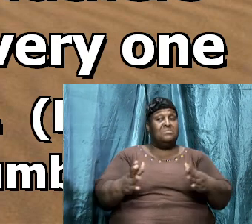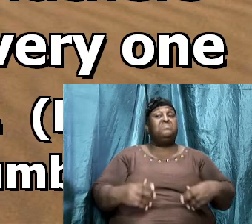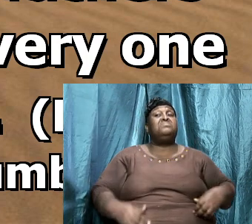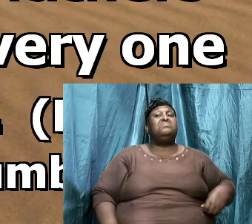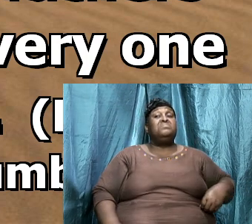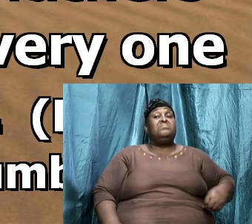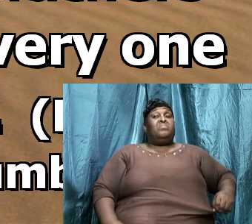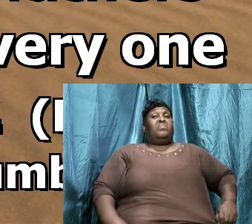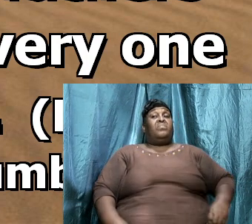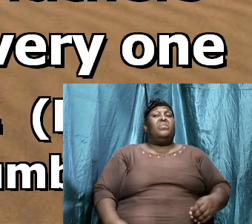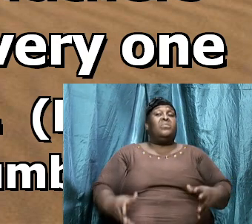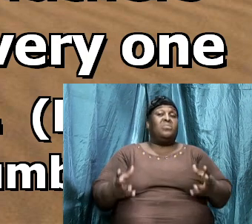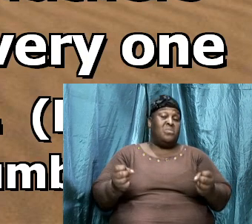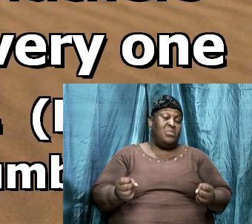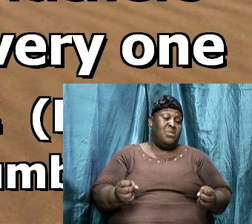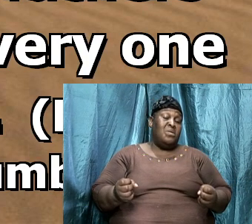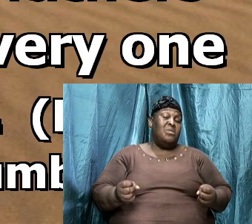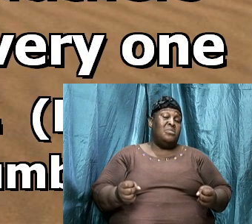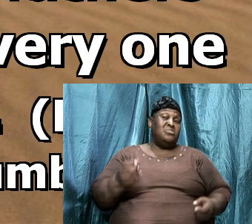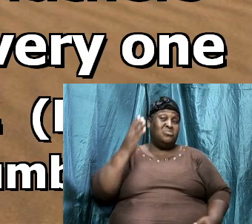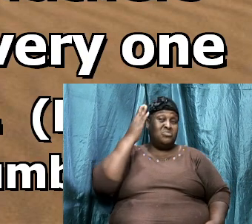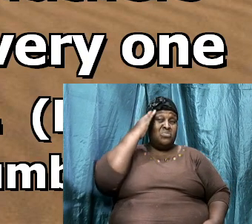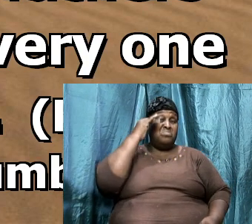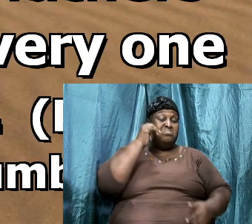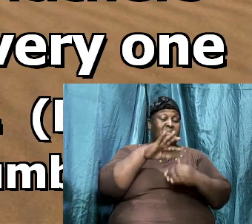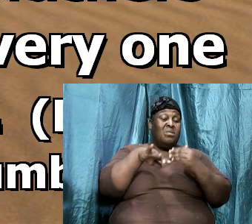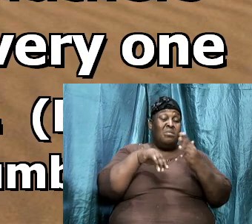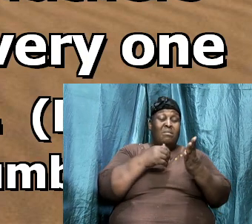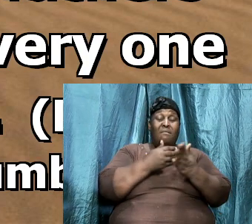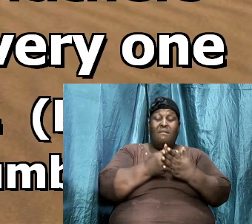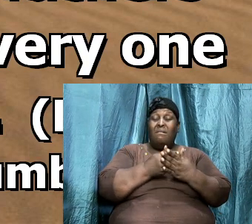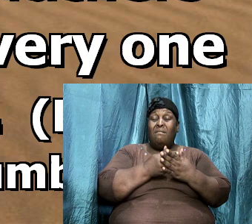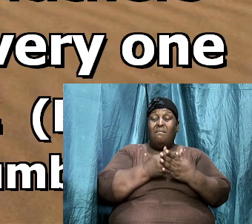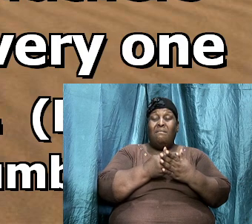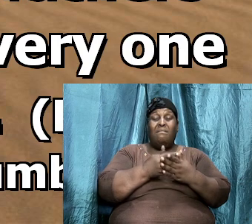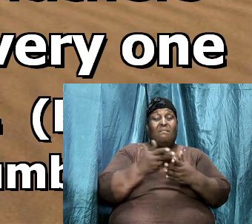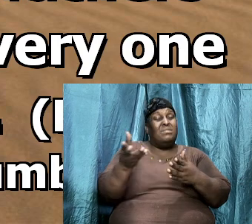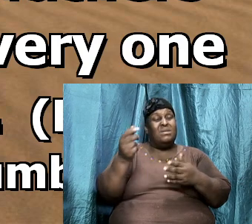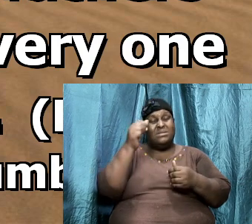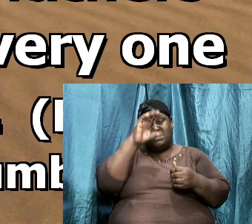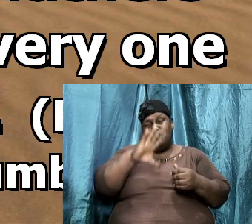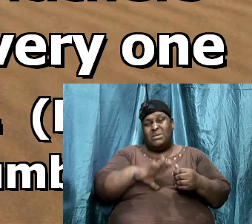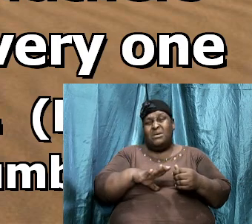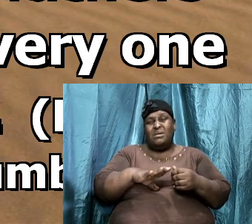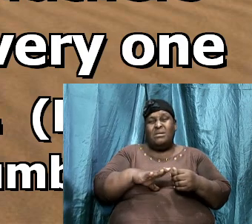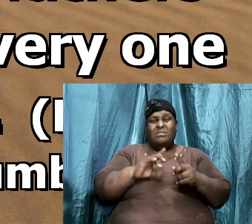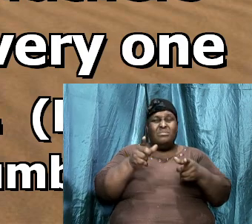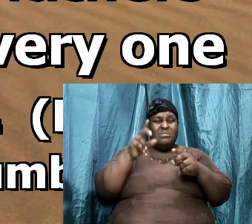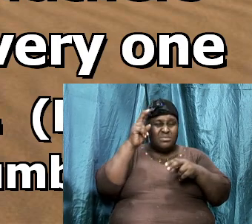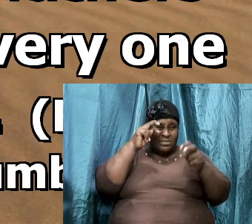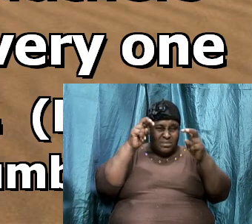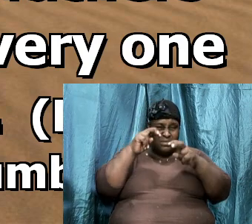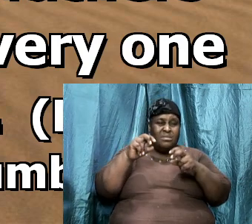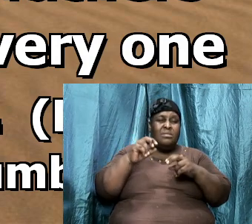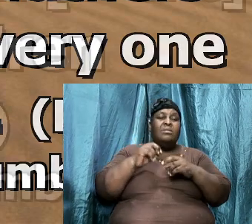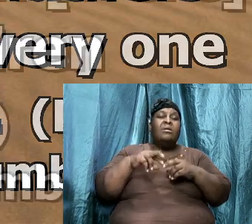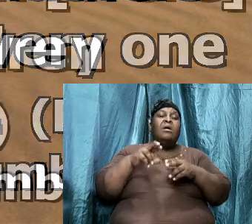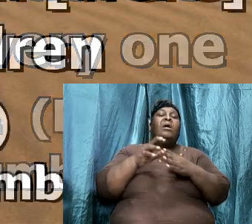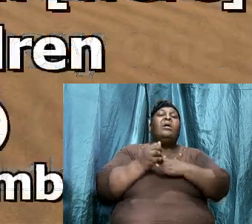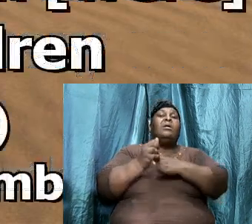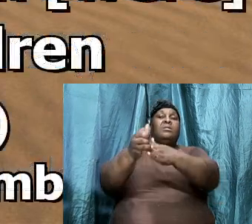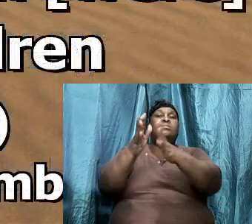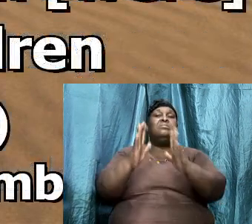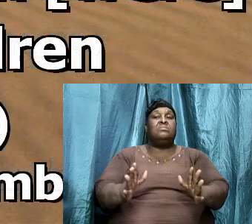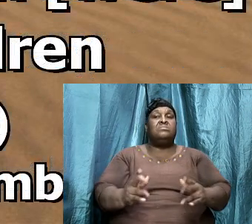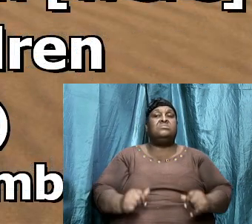So, I want us to make note of that, you know. All these men that went to spy out the land were leaders. Let us read the next chapter, the next